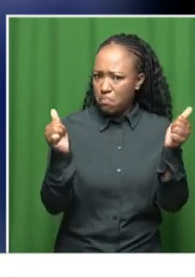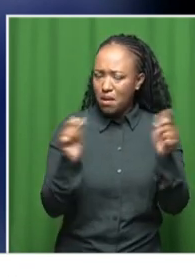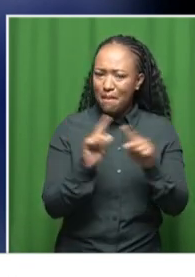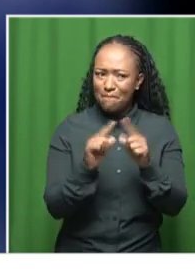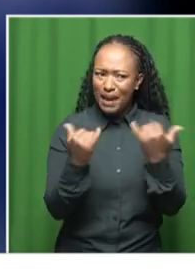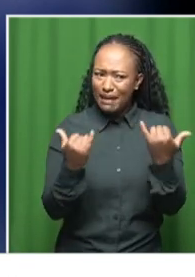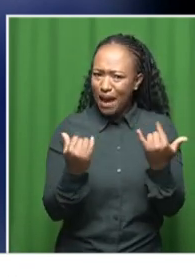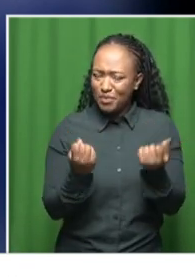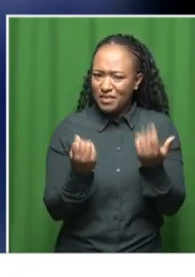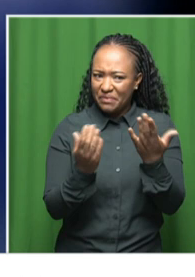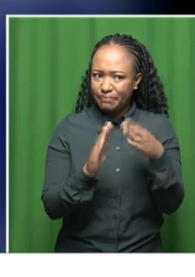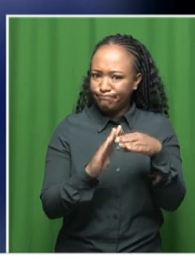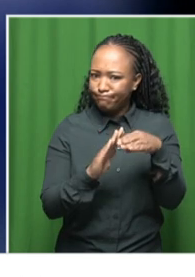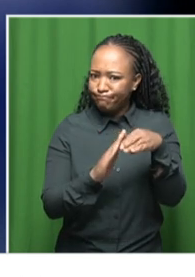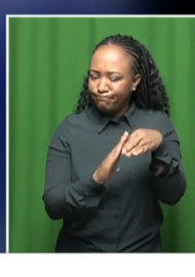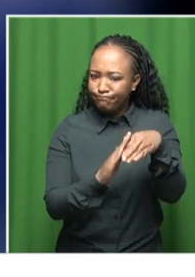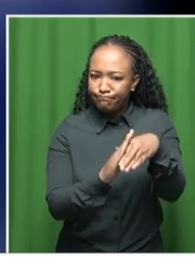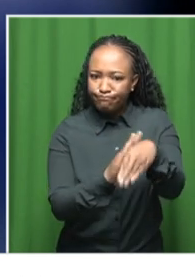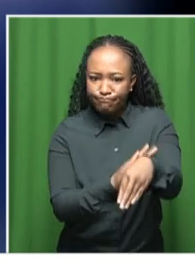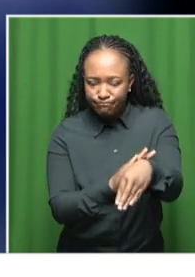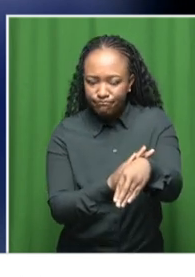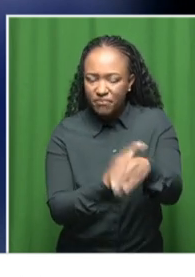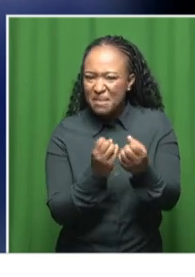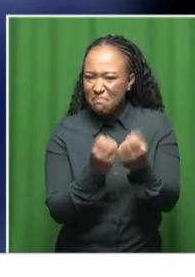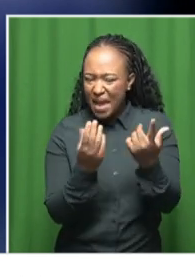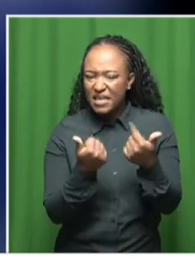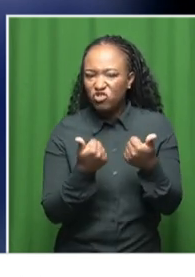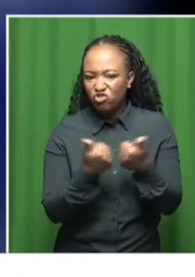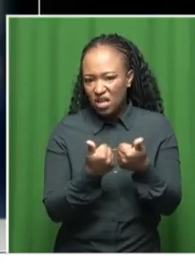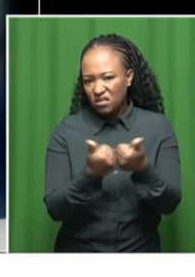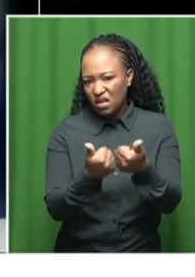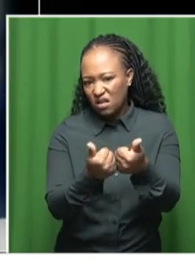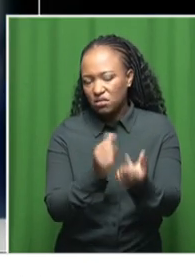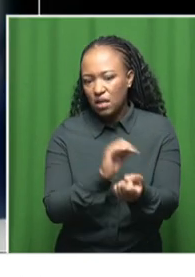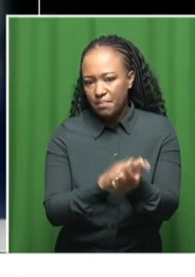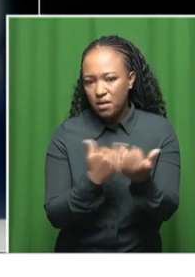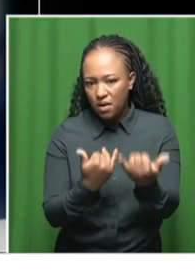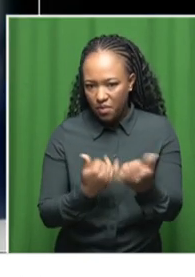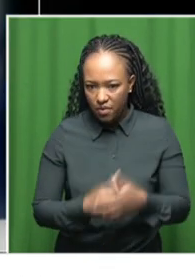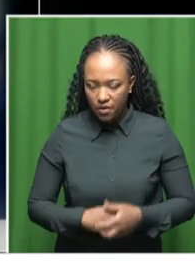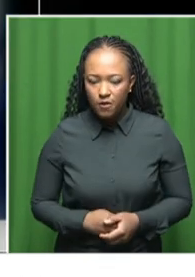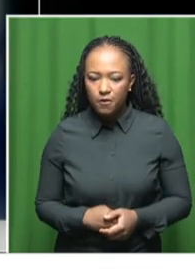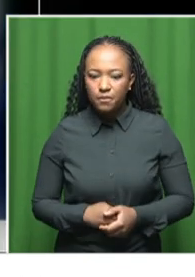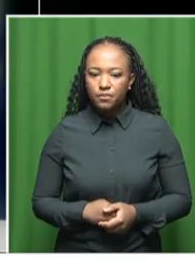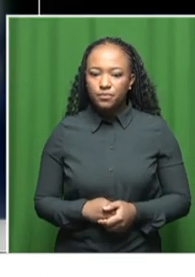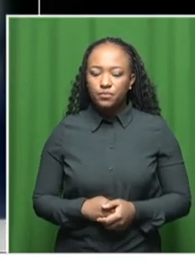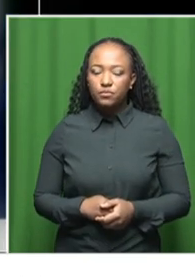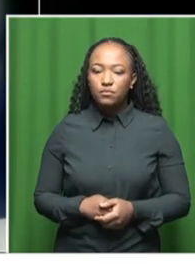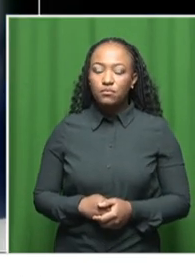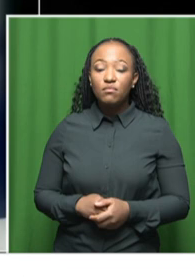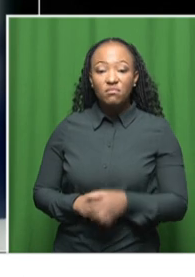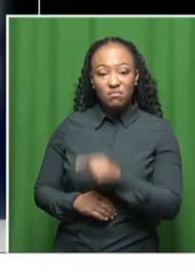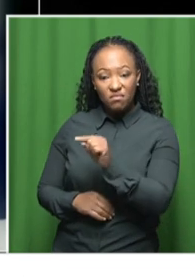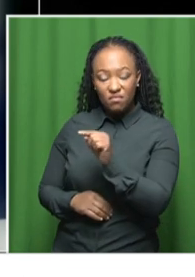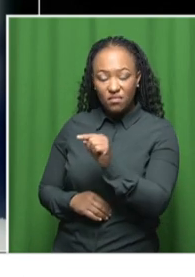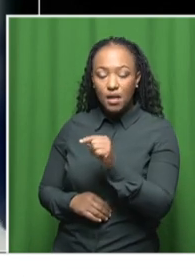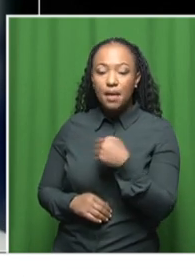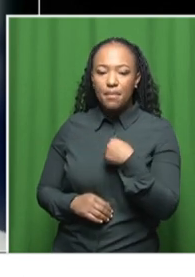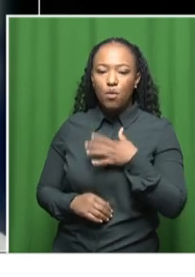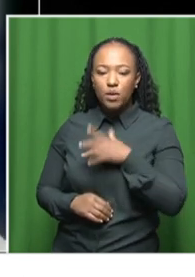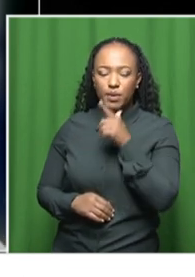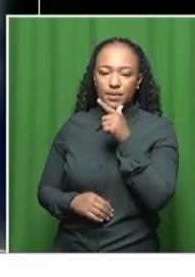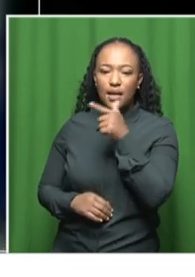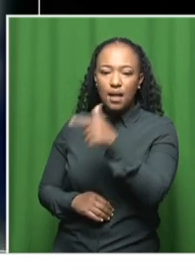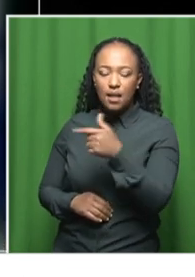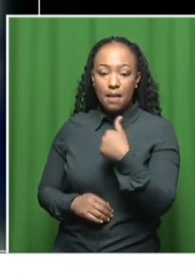deteriorating and a lot of gaps are happening. You know, Nonsanta, on that score, I must tell you, because this is something